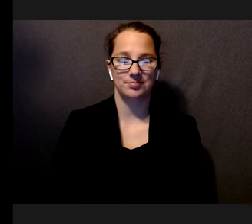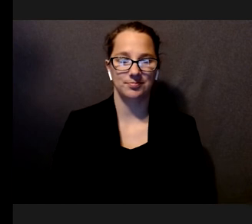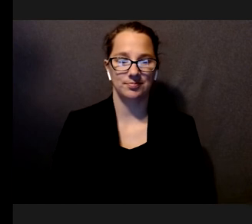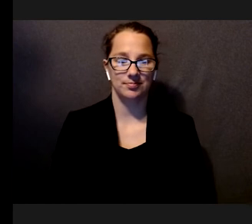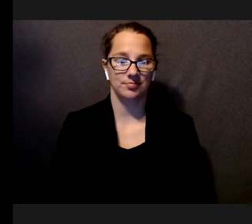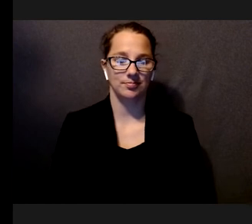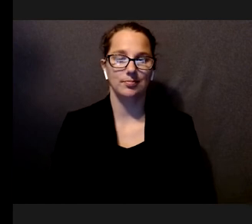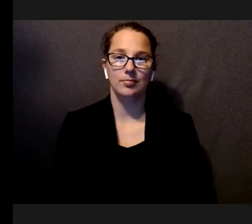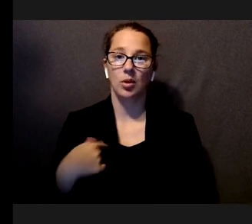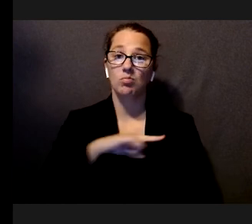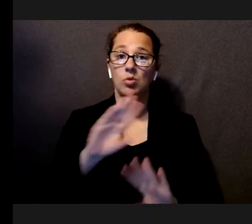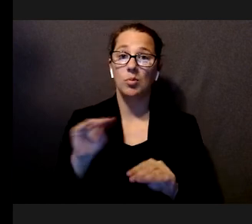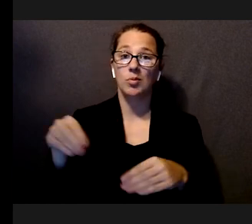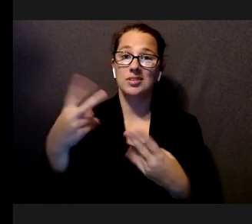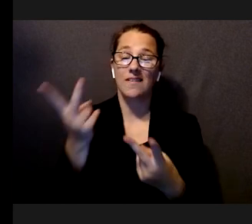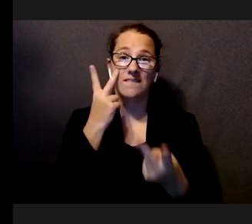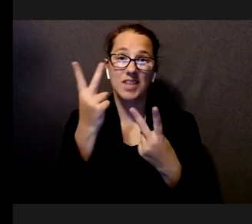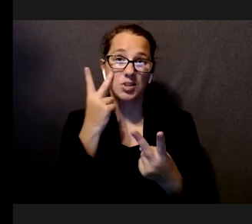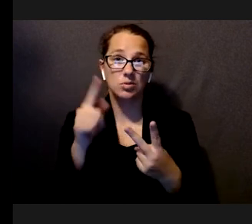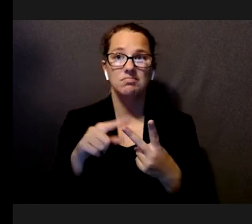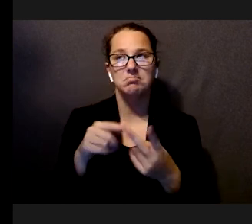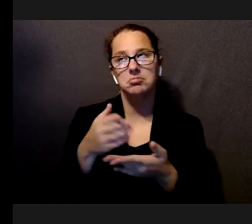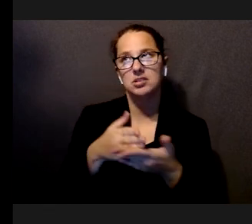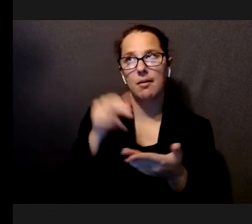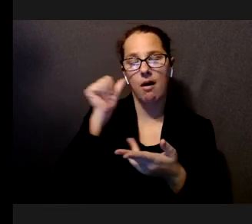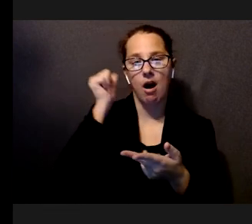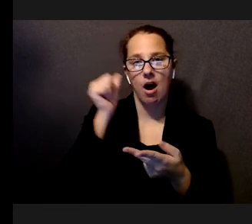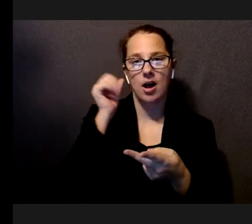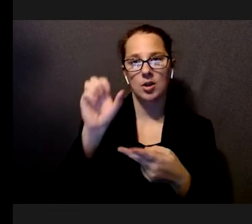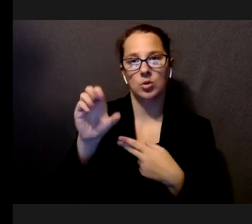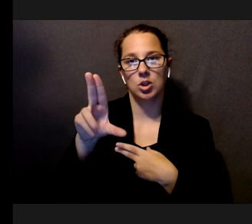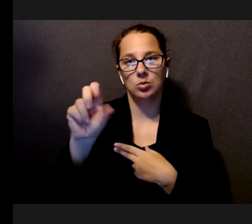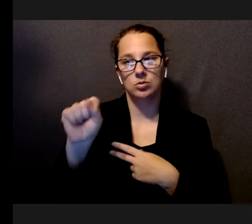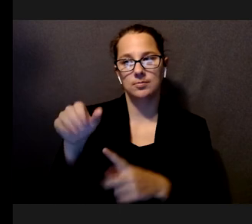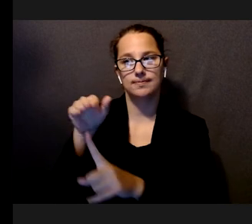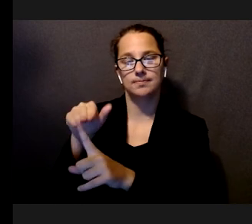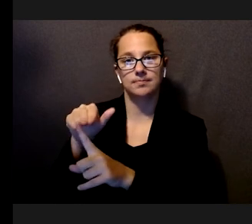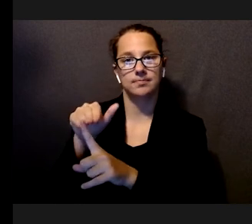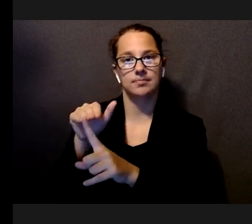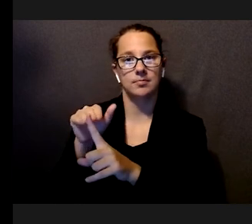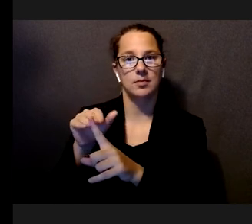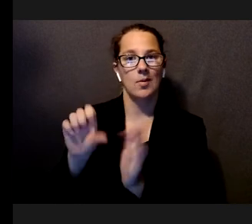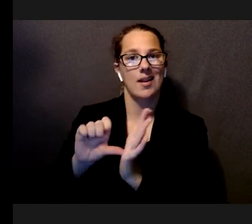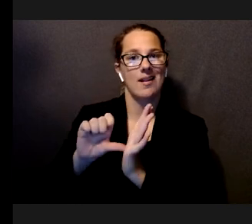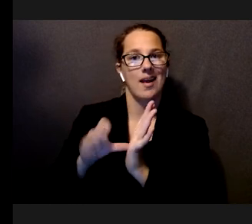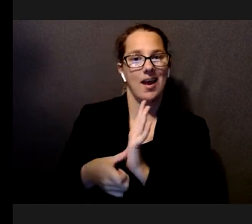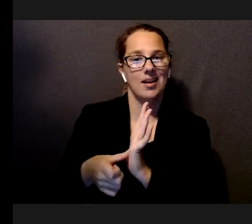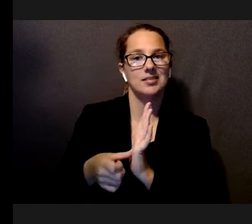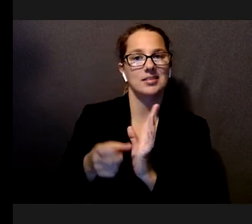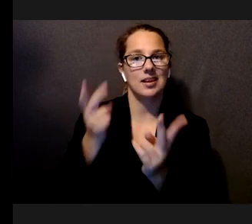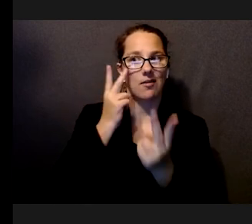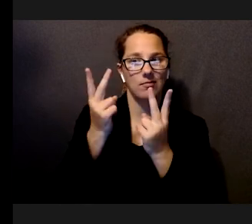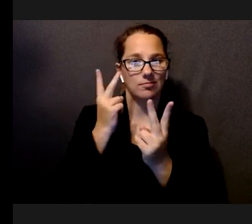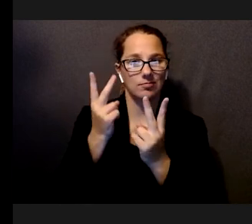visual, and in this case, also some audio cues, to enhance the salient information